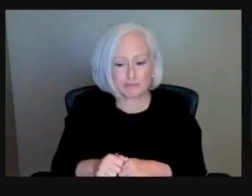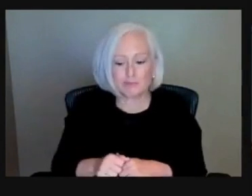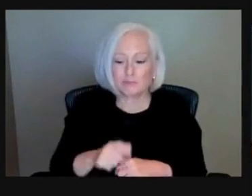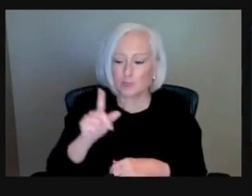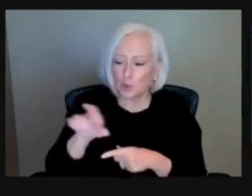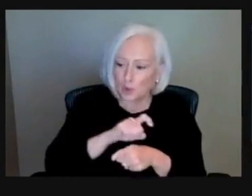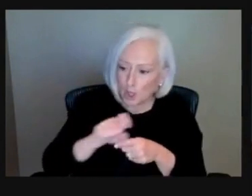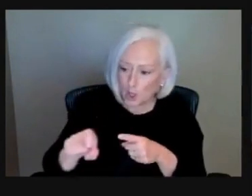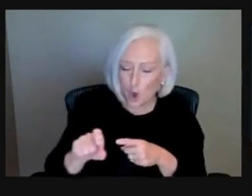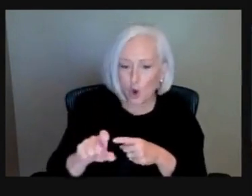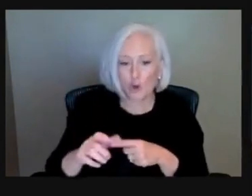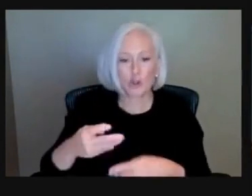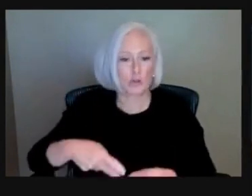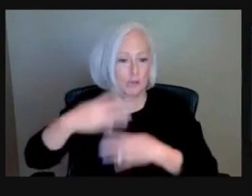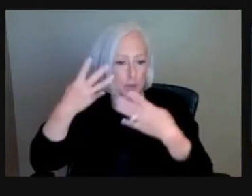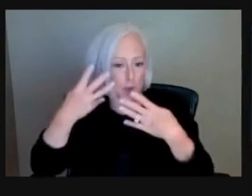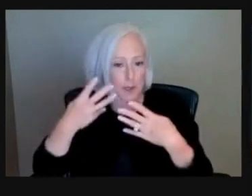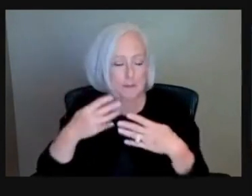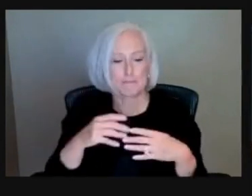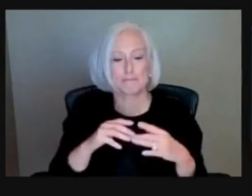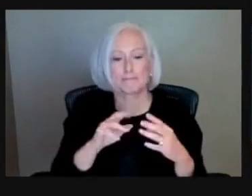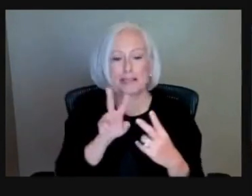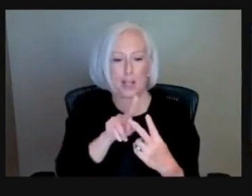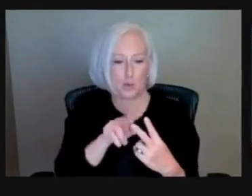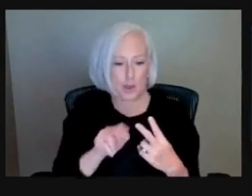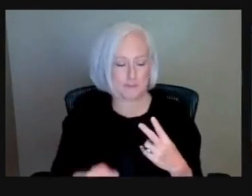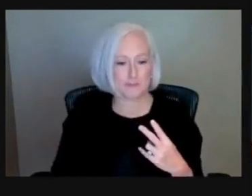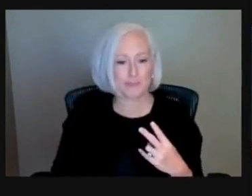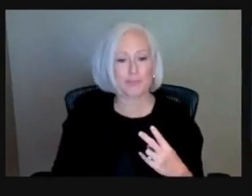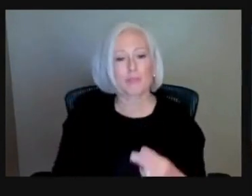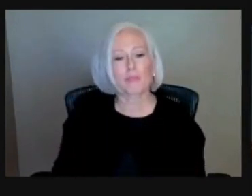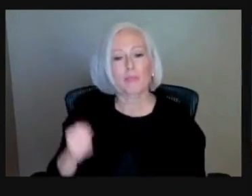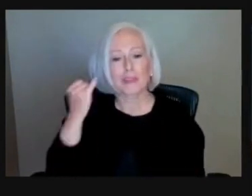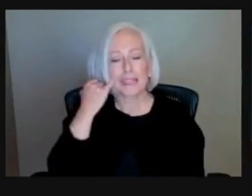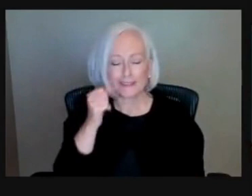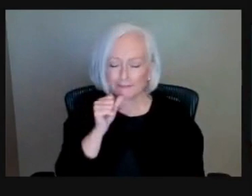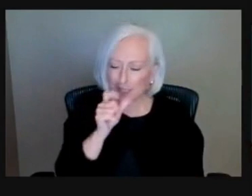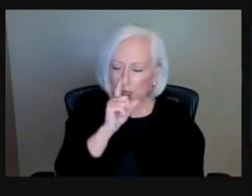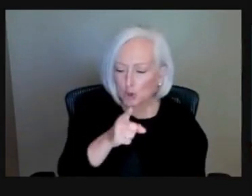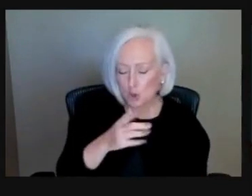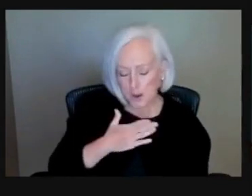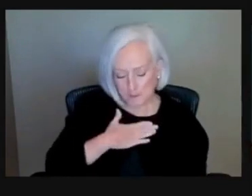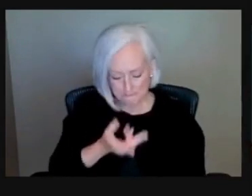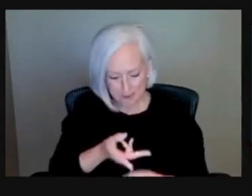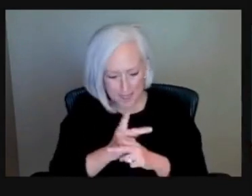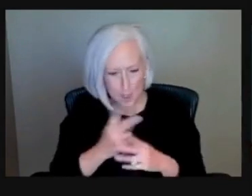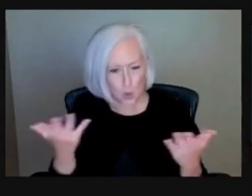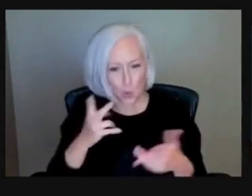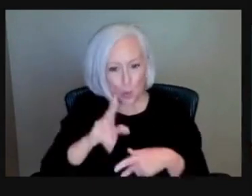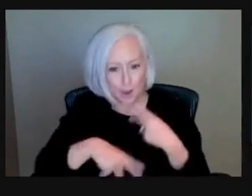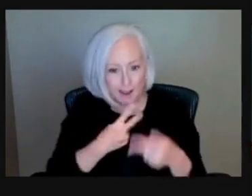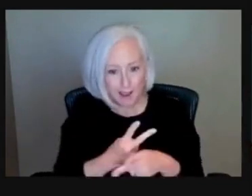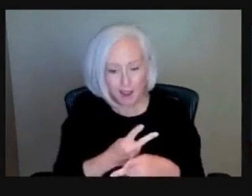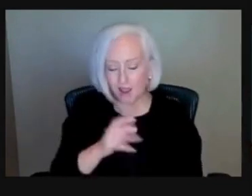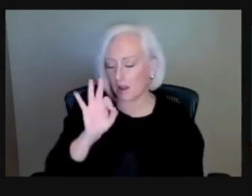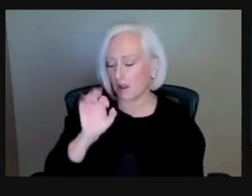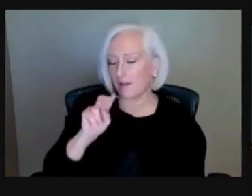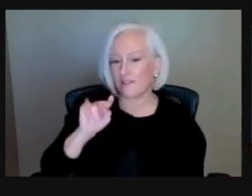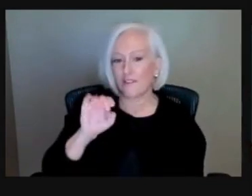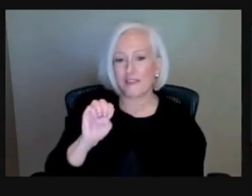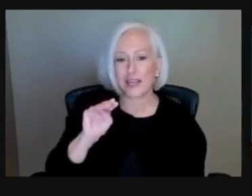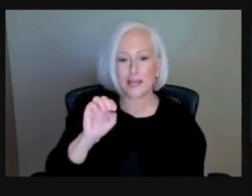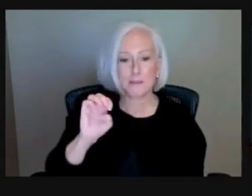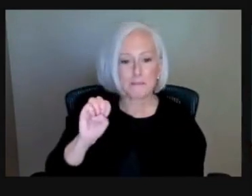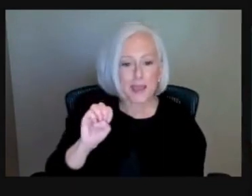websites. If you're not sure if your loan is Fannie Mae, Freddie Mac, there are some websites that you can actually look it up.